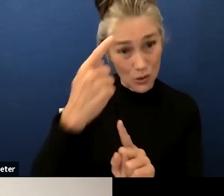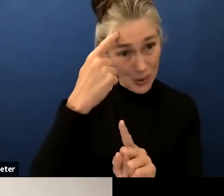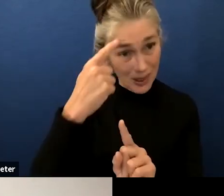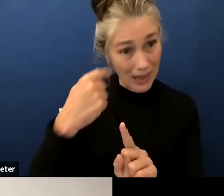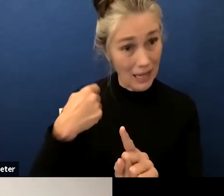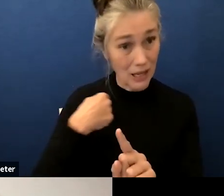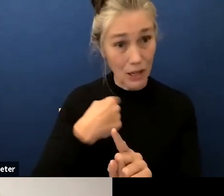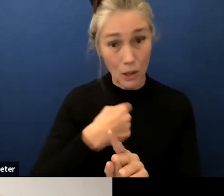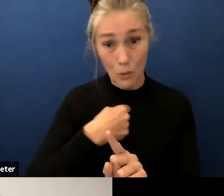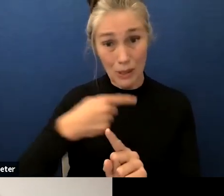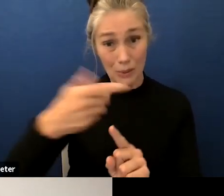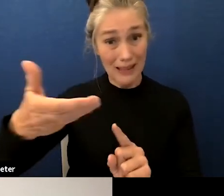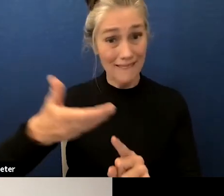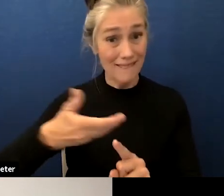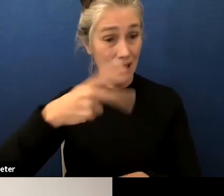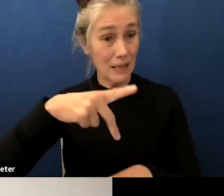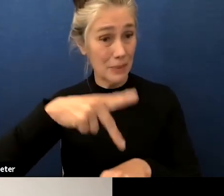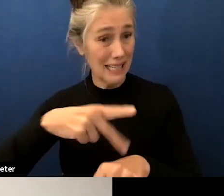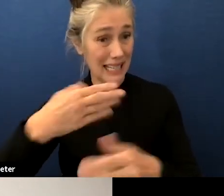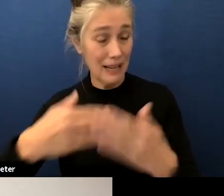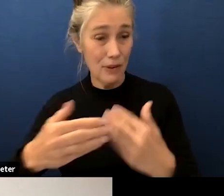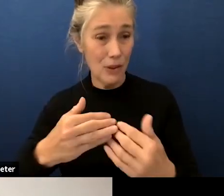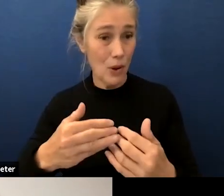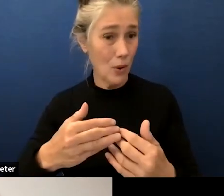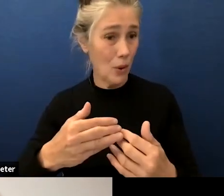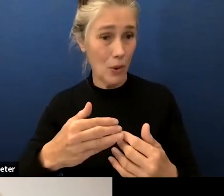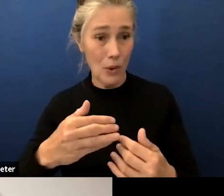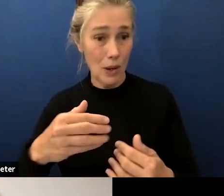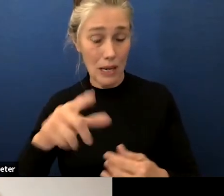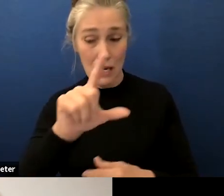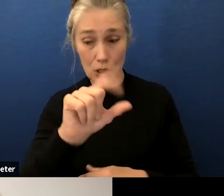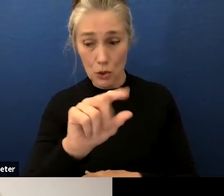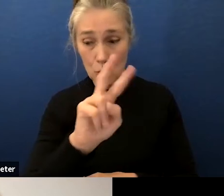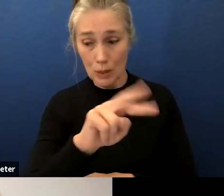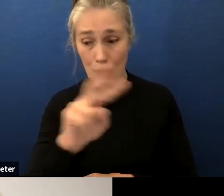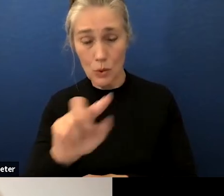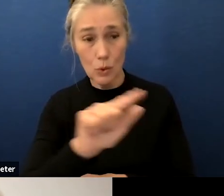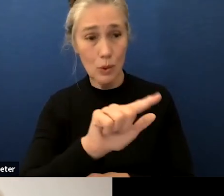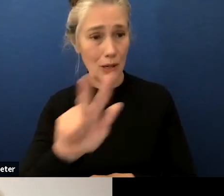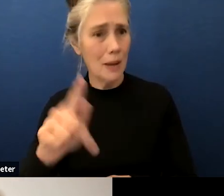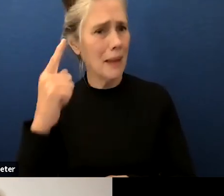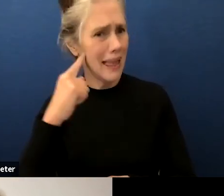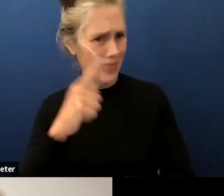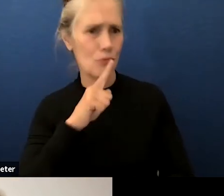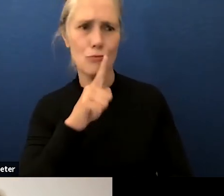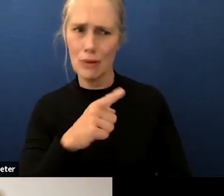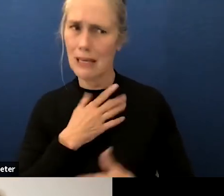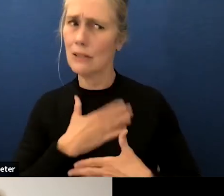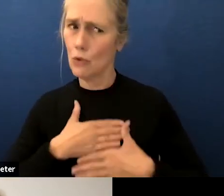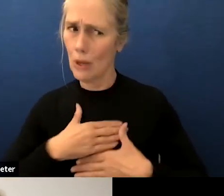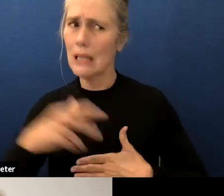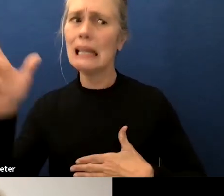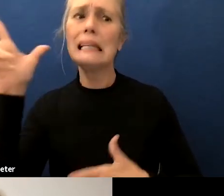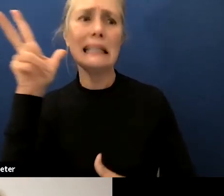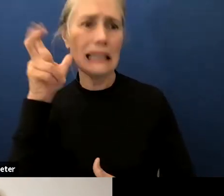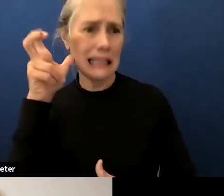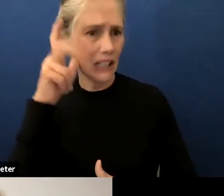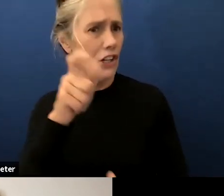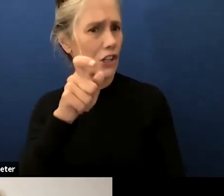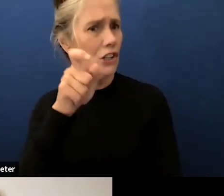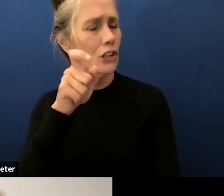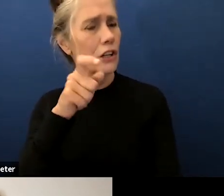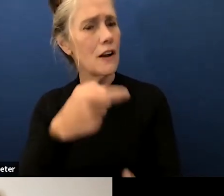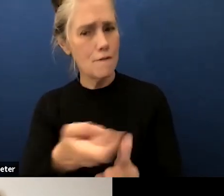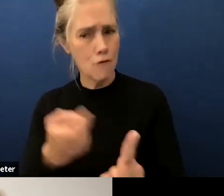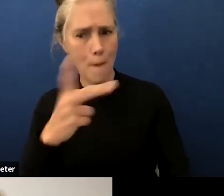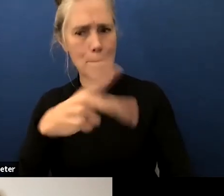you know we're coming back in 22 23 and not necessarily here in person but it's always really good to be able to hear from them directly so not